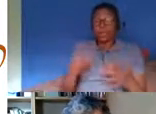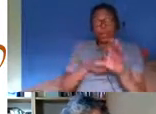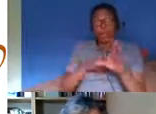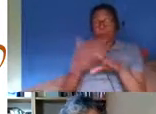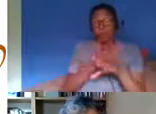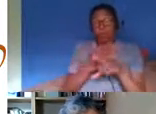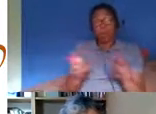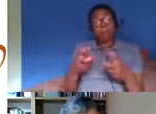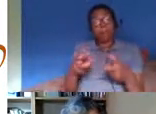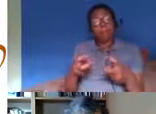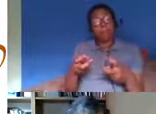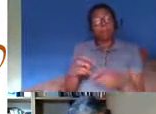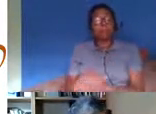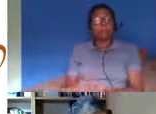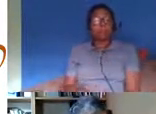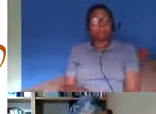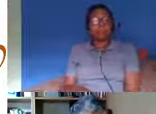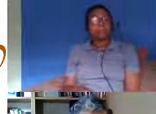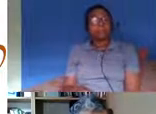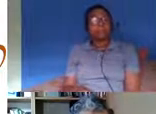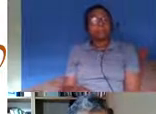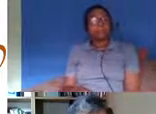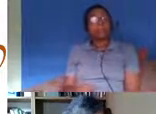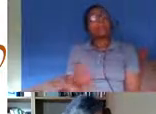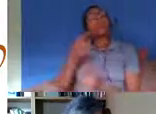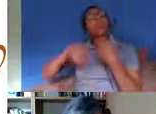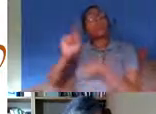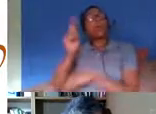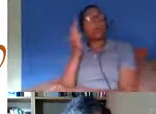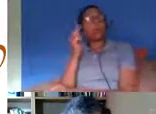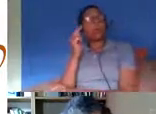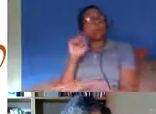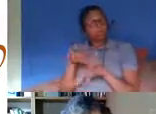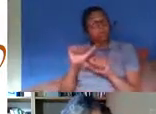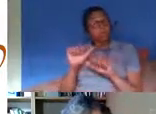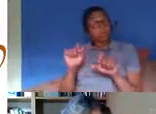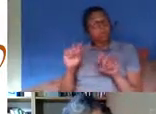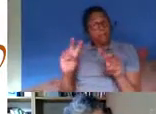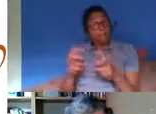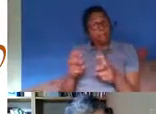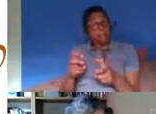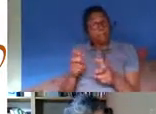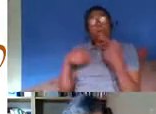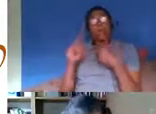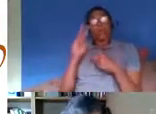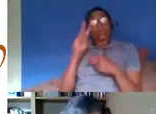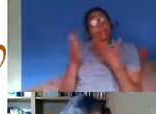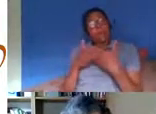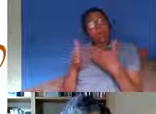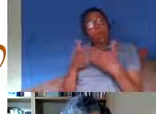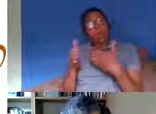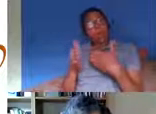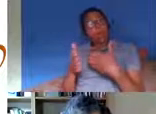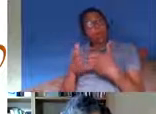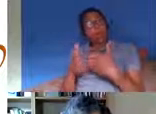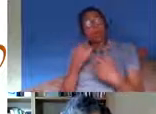pandemic and as we've gone into the pandemic we've seen more and more data appear on on the impact